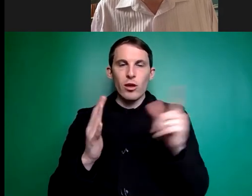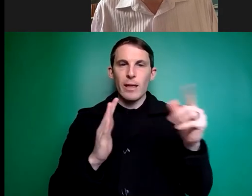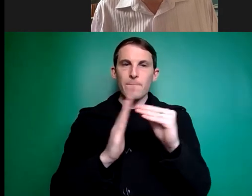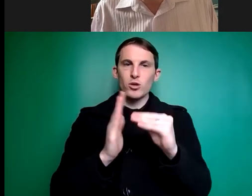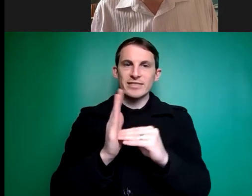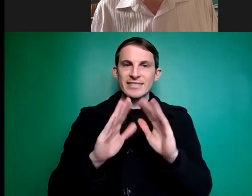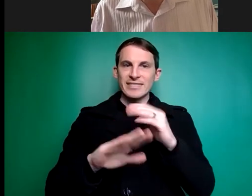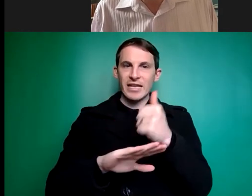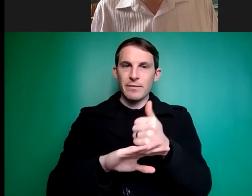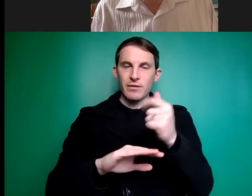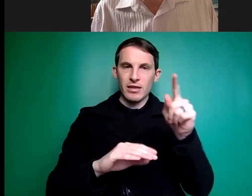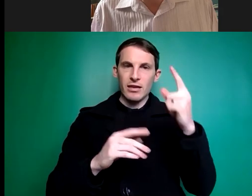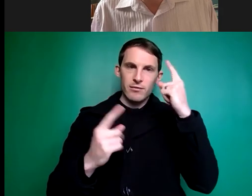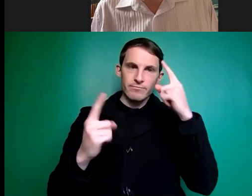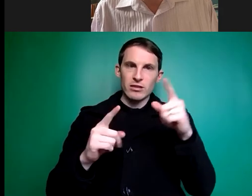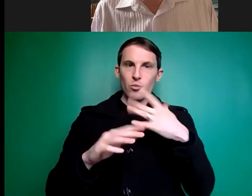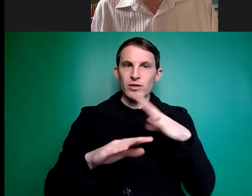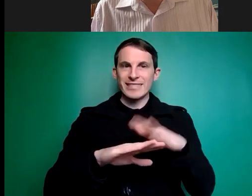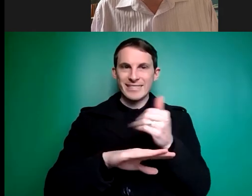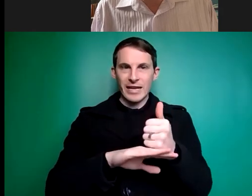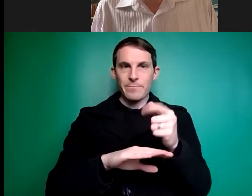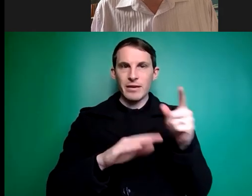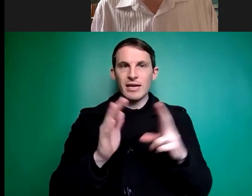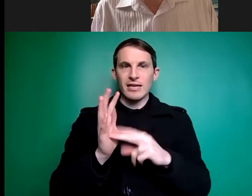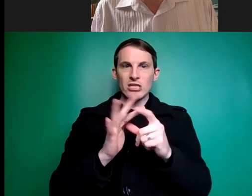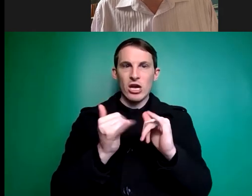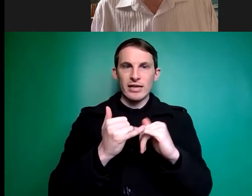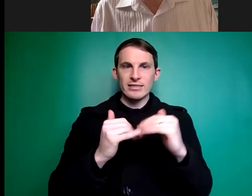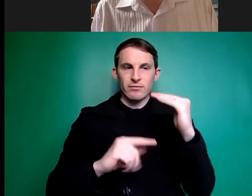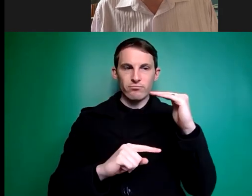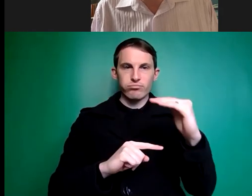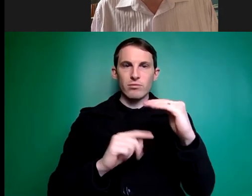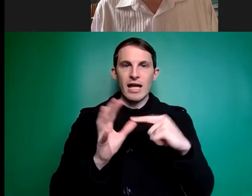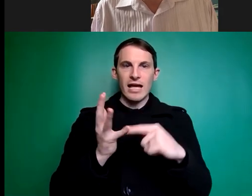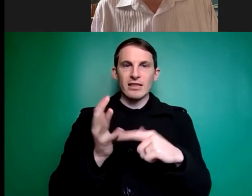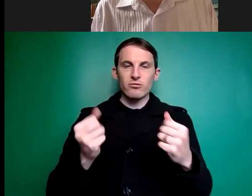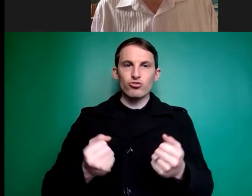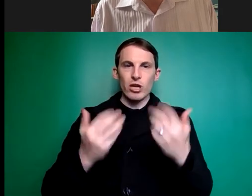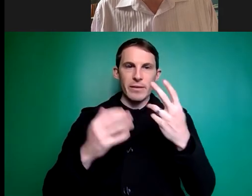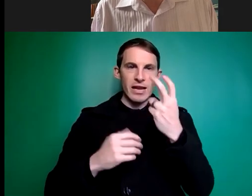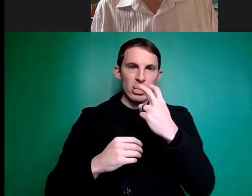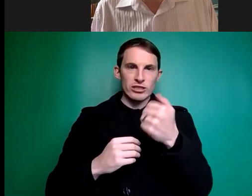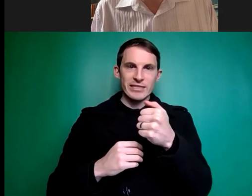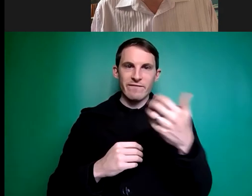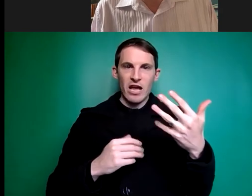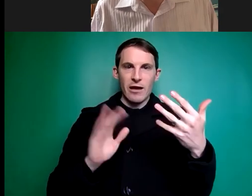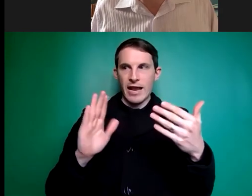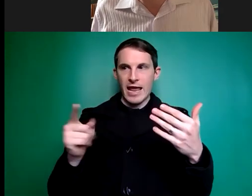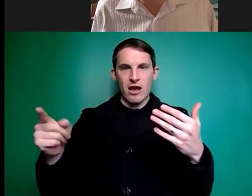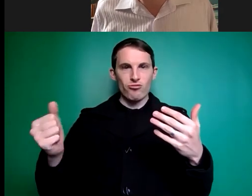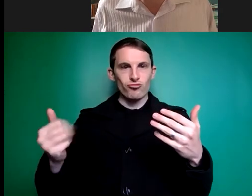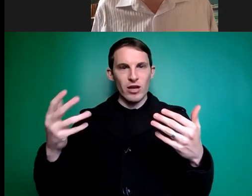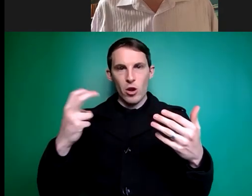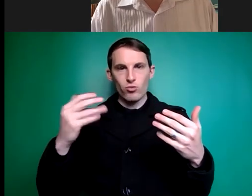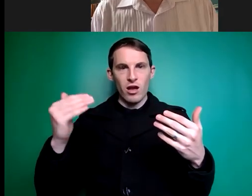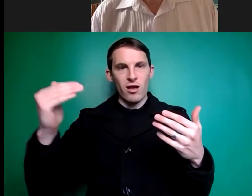set the um the ndis age at what was then the retirement age of course that's um that's changing now or sorry not